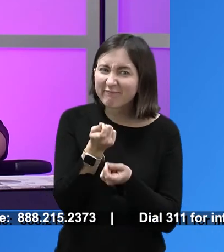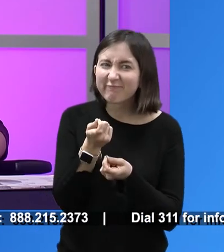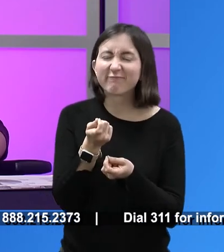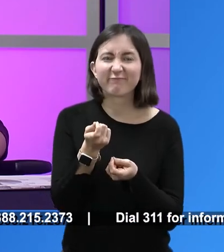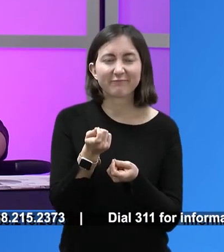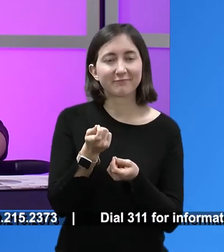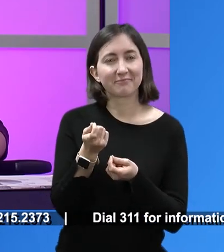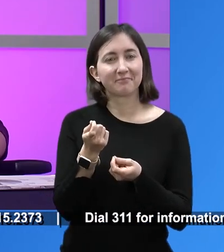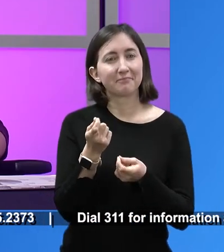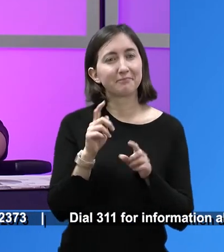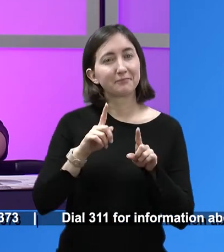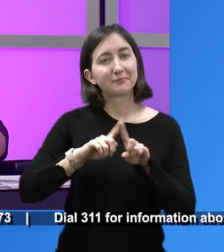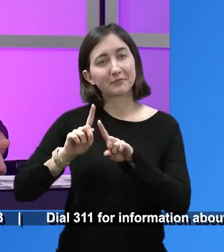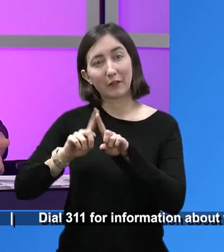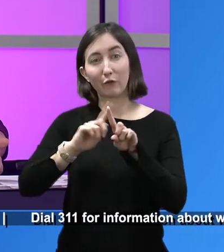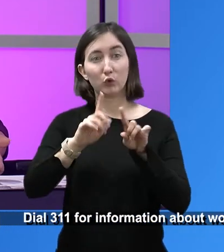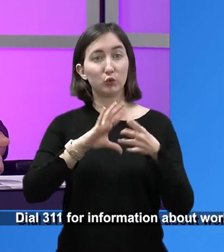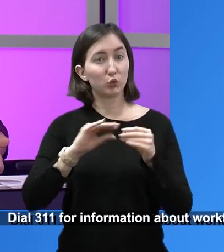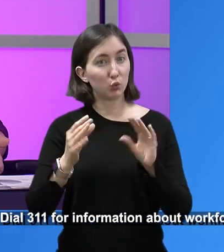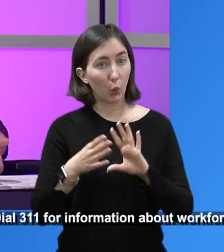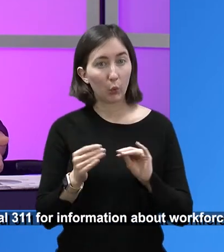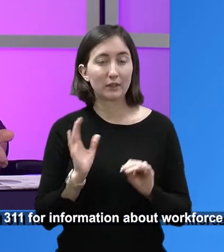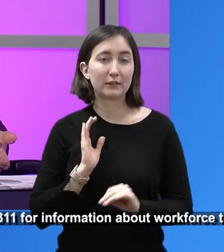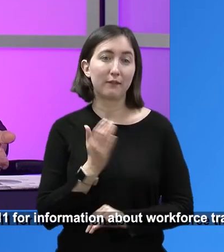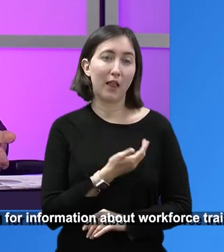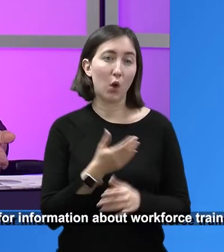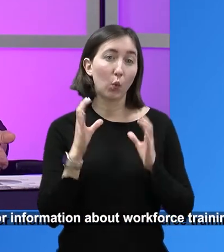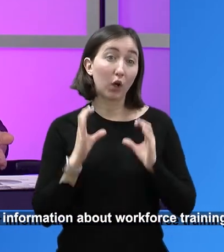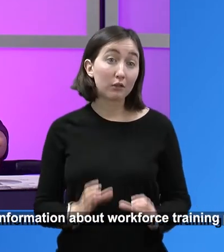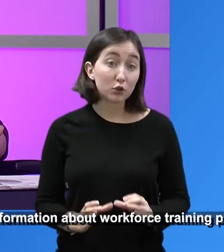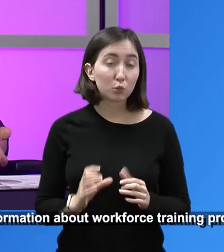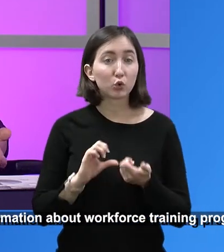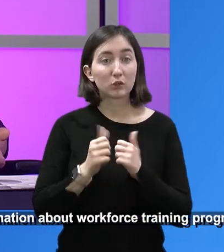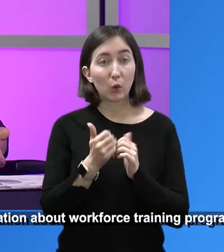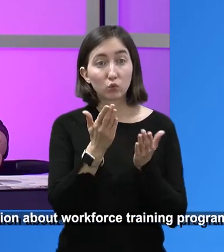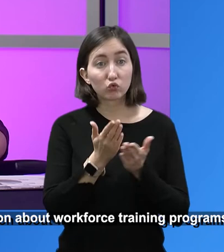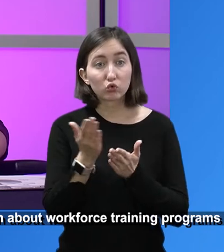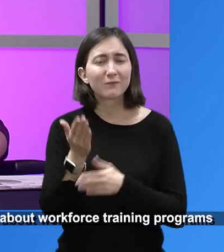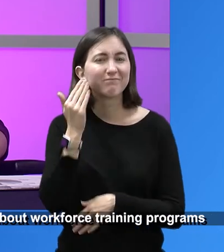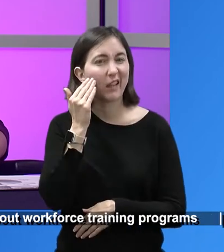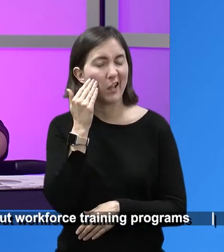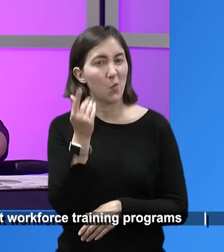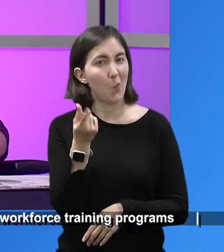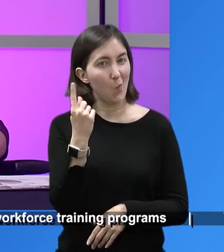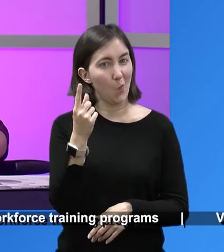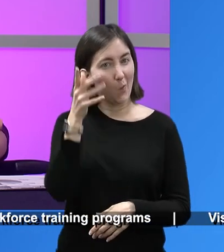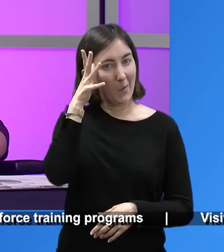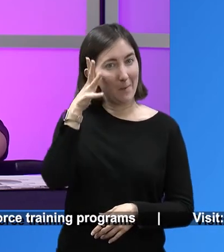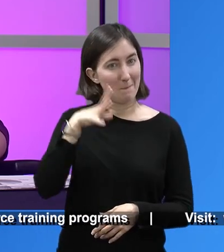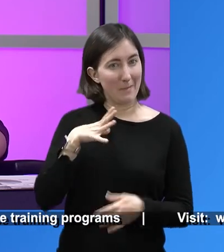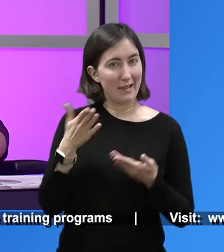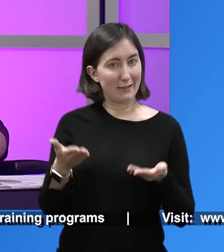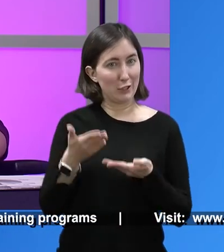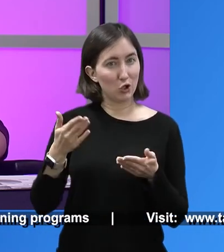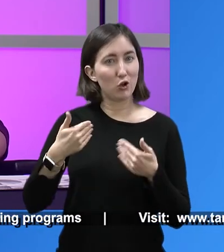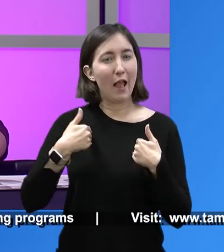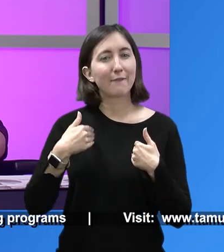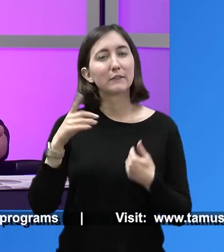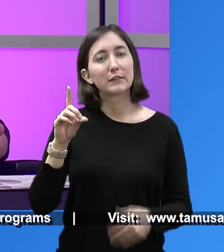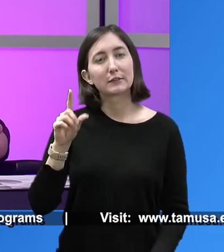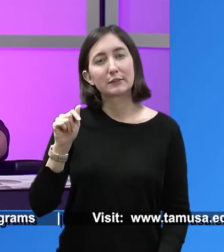with stories about our customers and what they want to do and how they want to serve. You know, I can think of another,